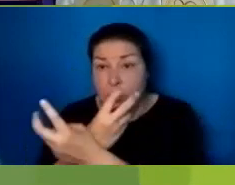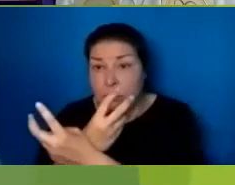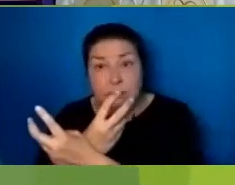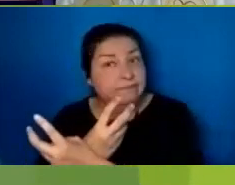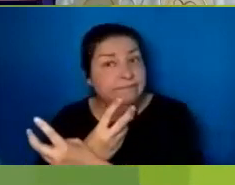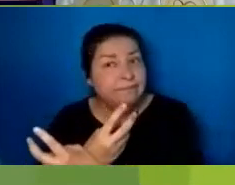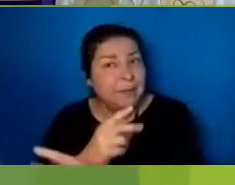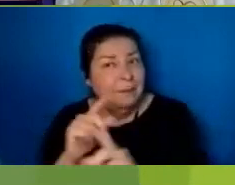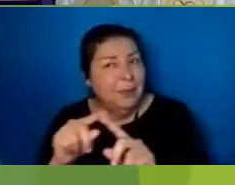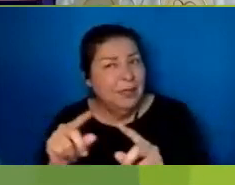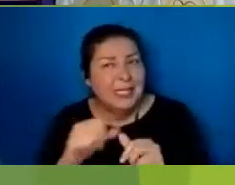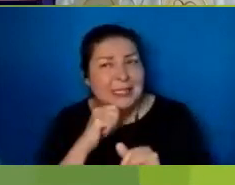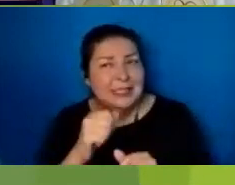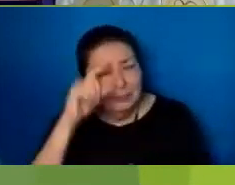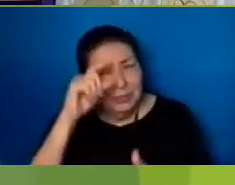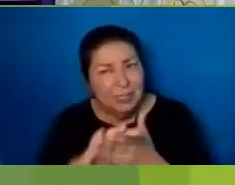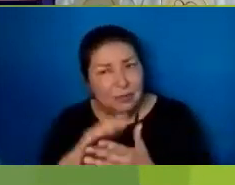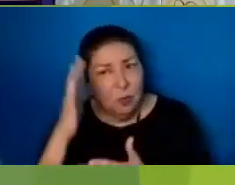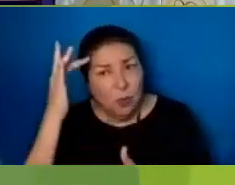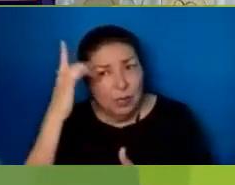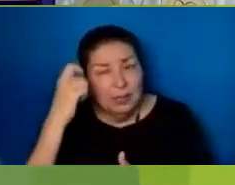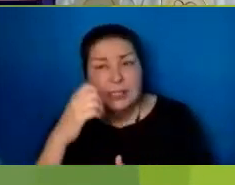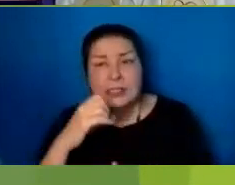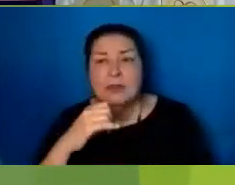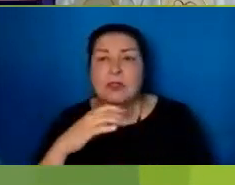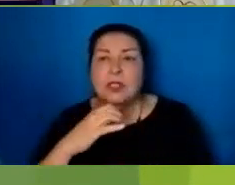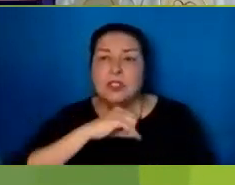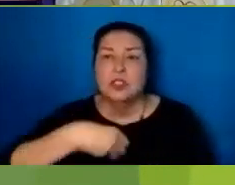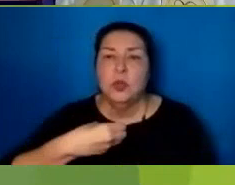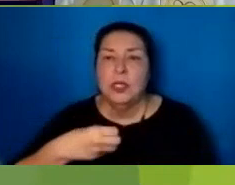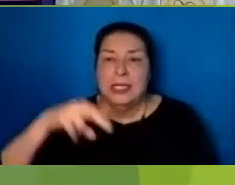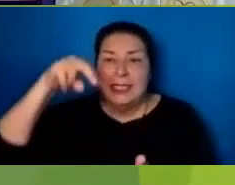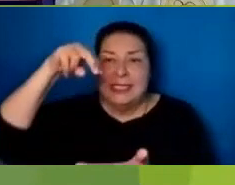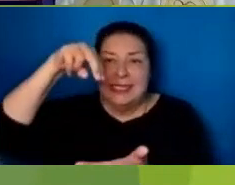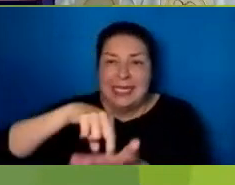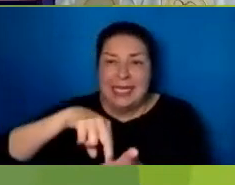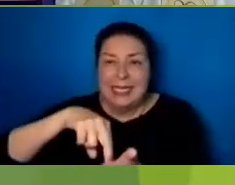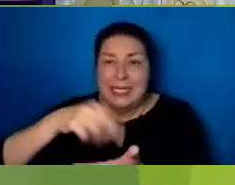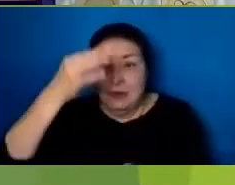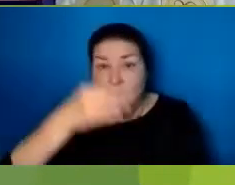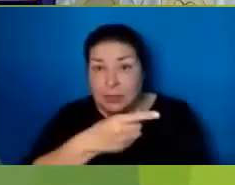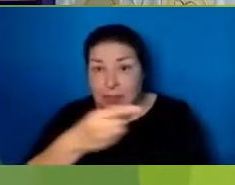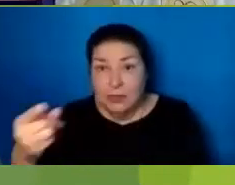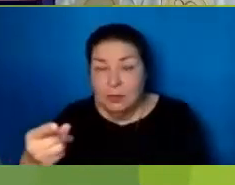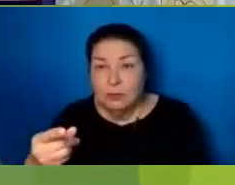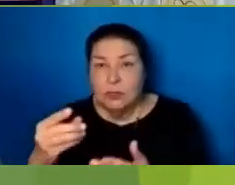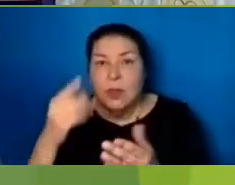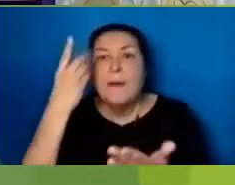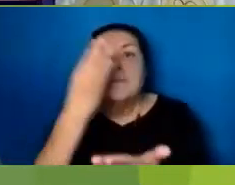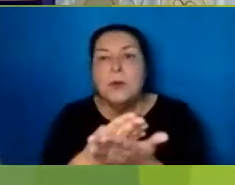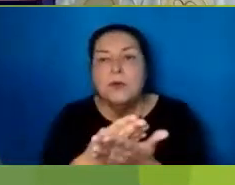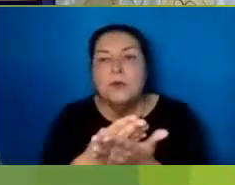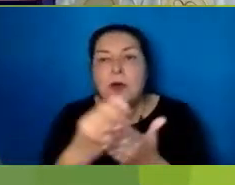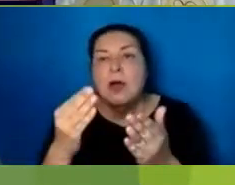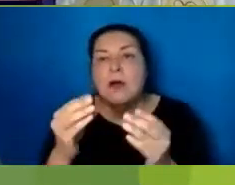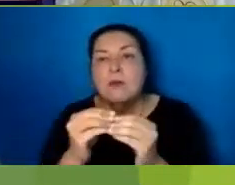Because Of joy Standing Right in Front of Them Was proof Of something More than Happiness Standing